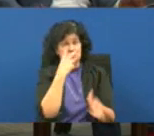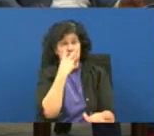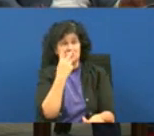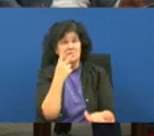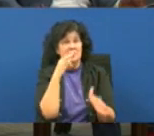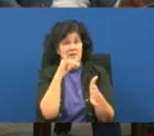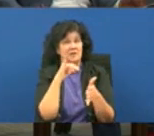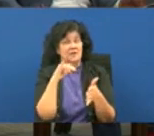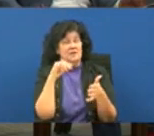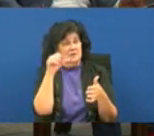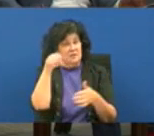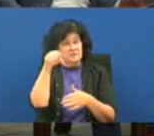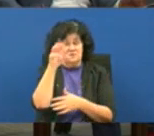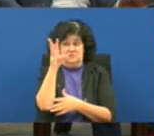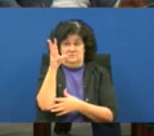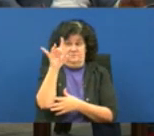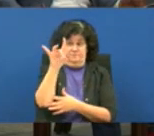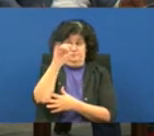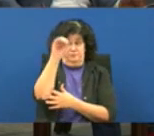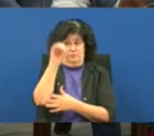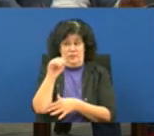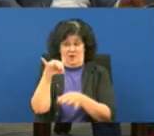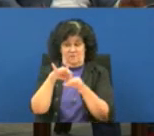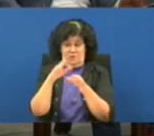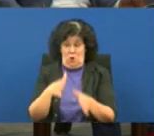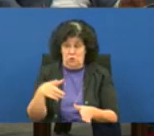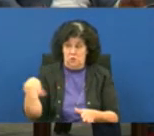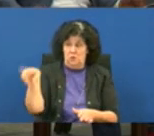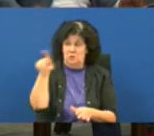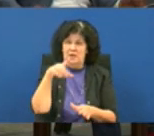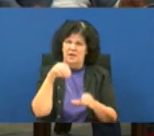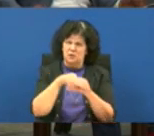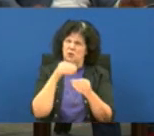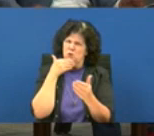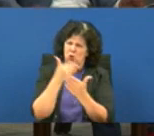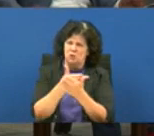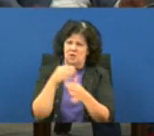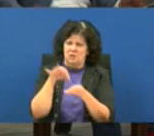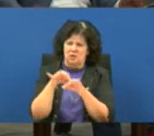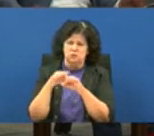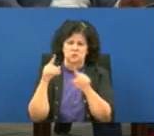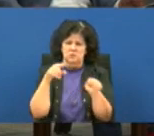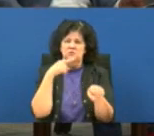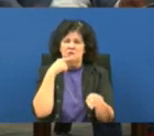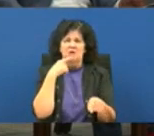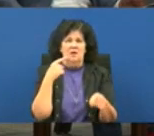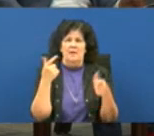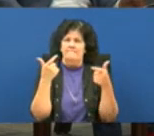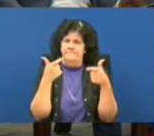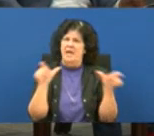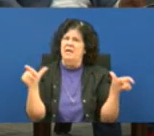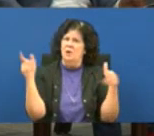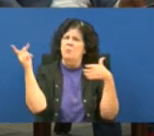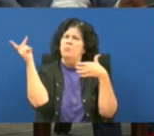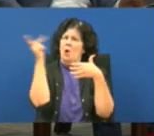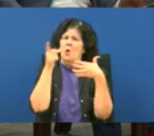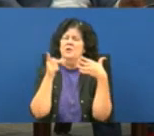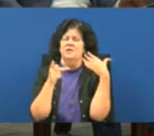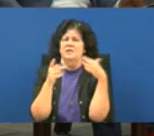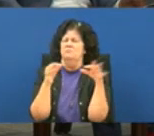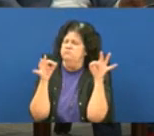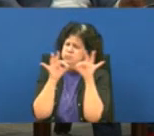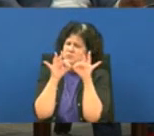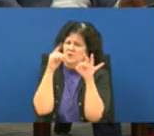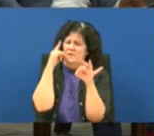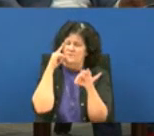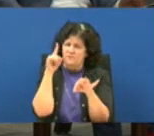overwhelmingly 68 of the voters in a high turnout election came out and said it was a major priority for our community to